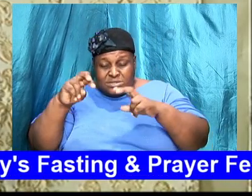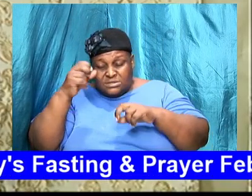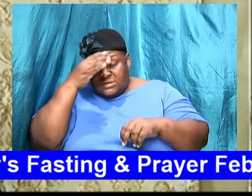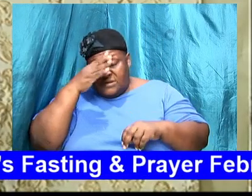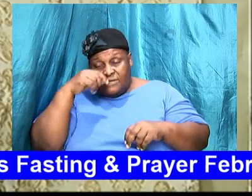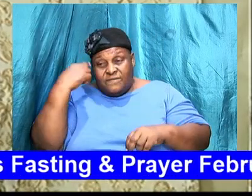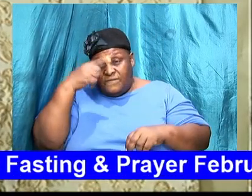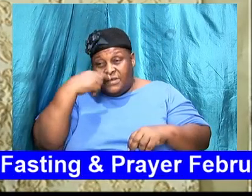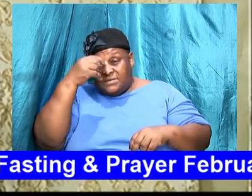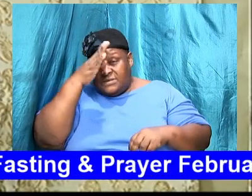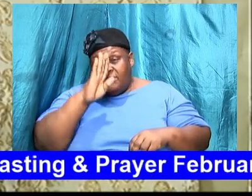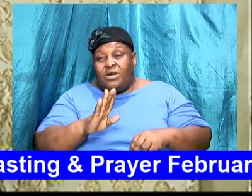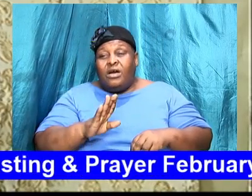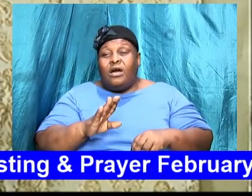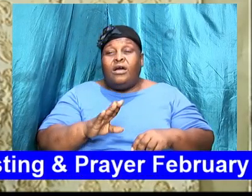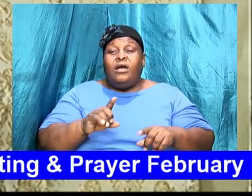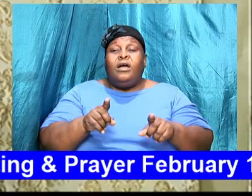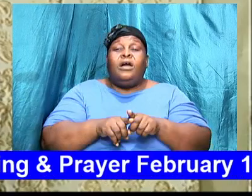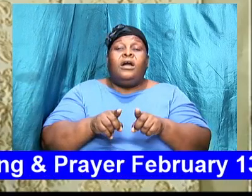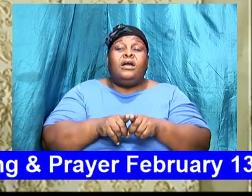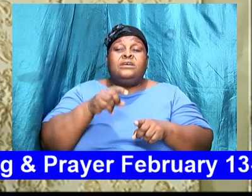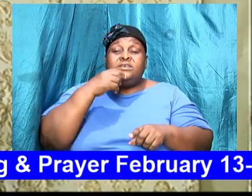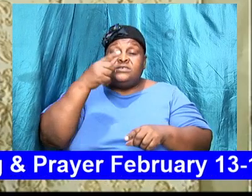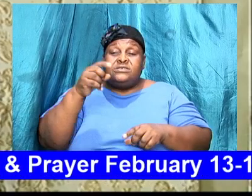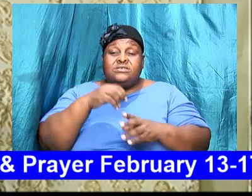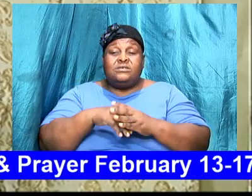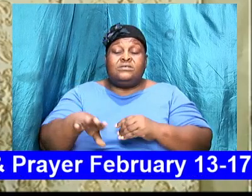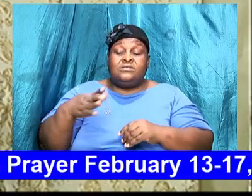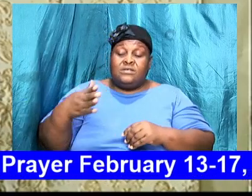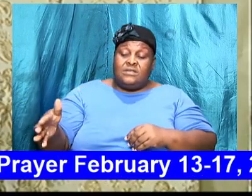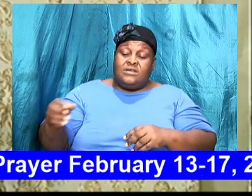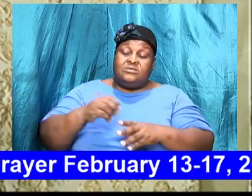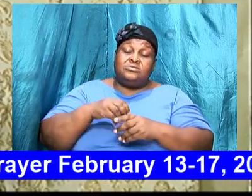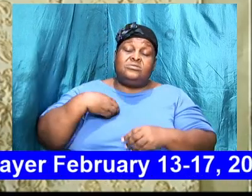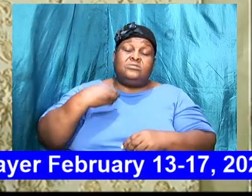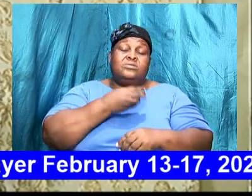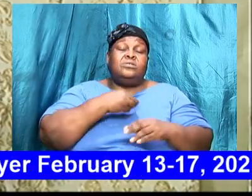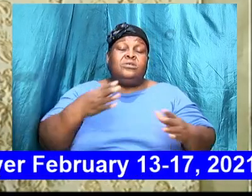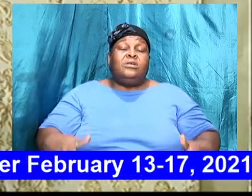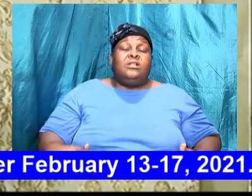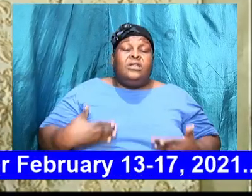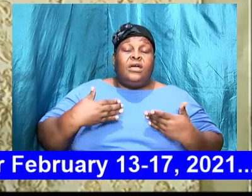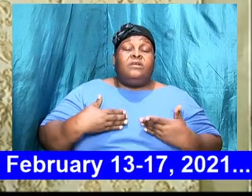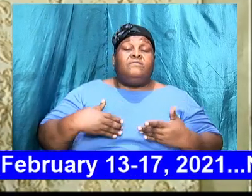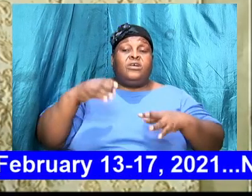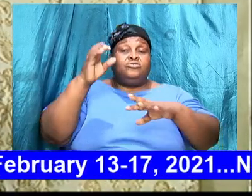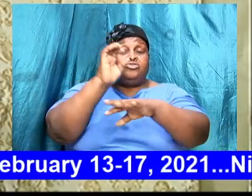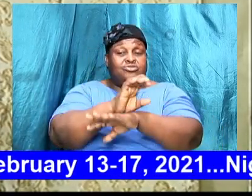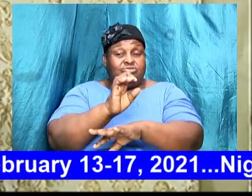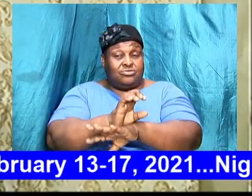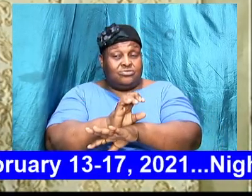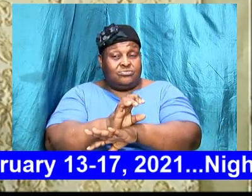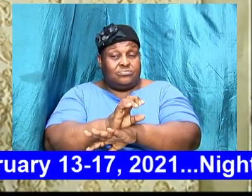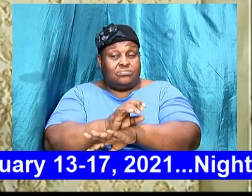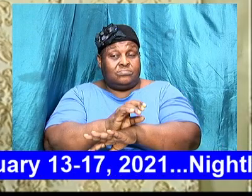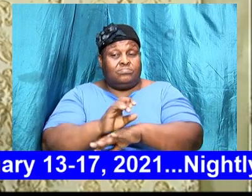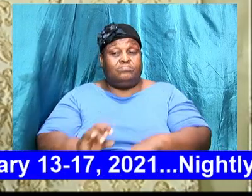as it pertains to some things within our life as it pertains to some things corporately and let us